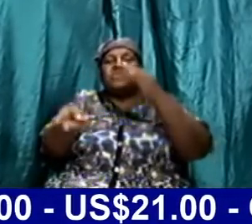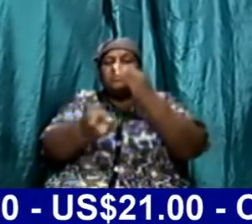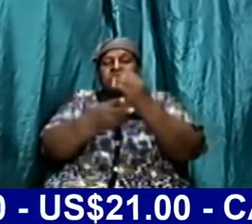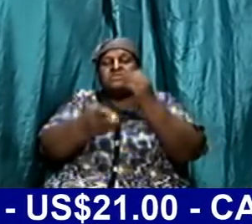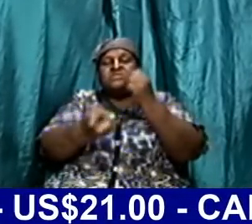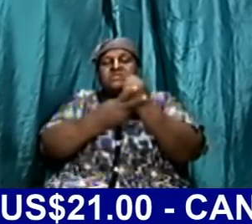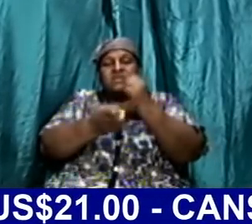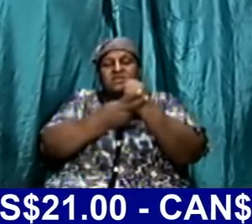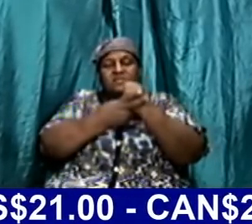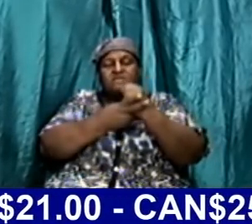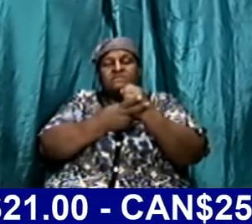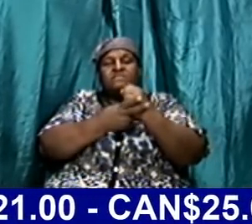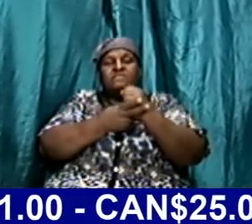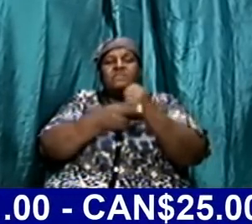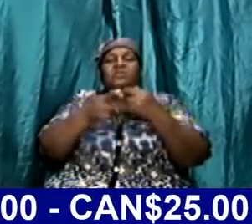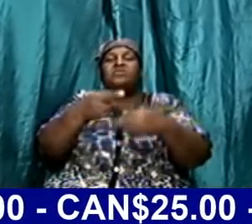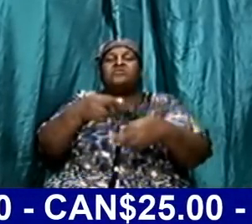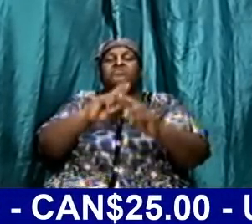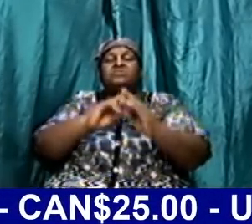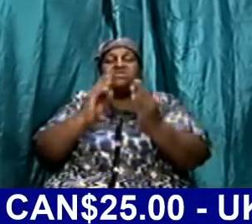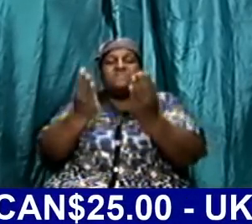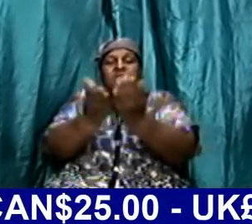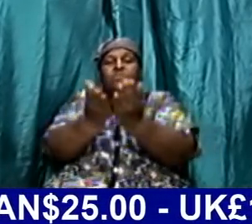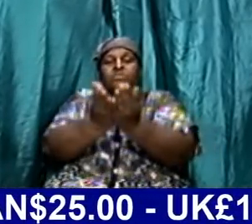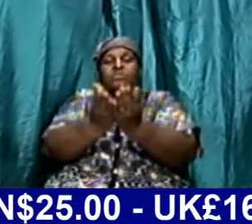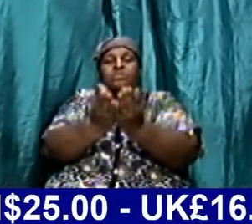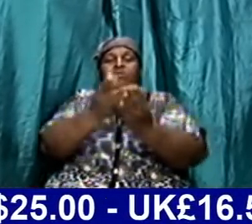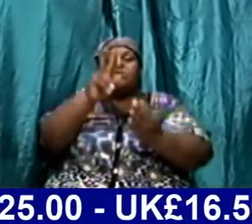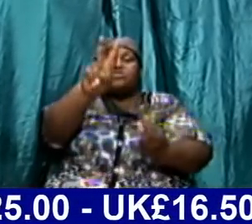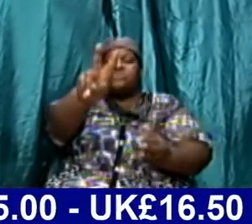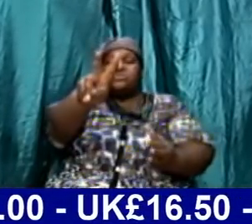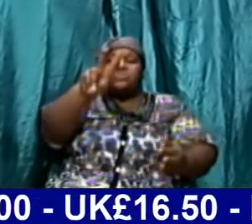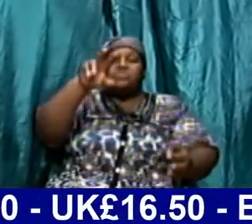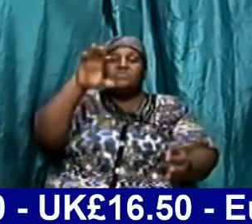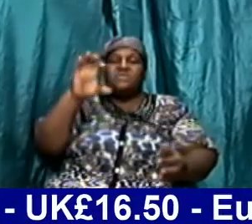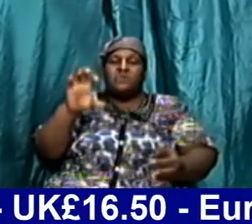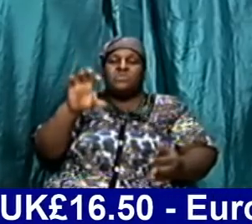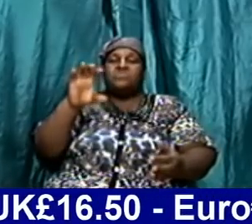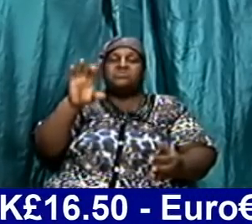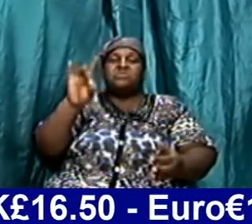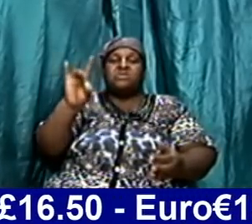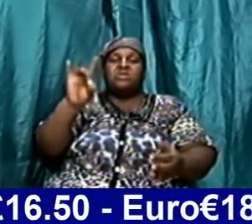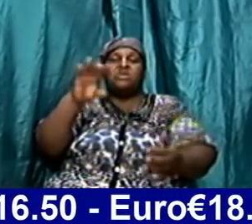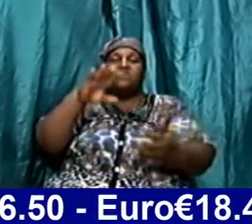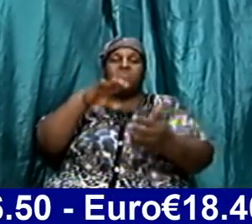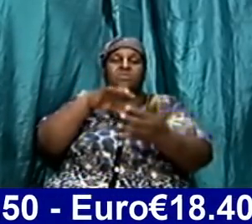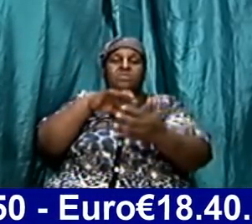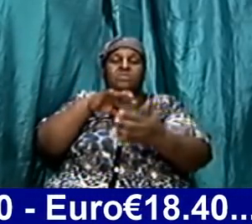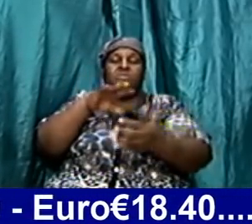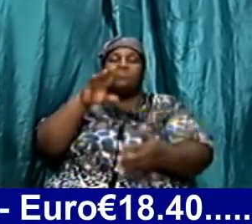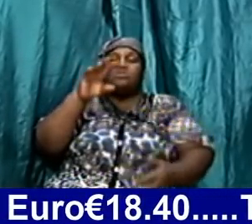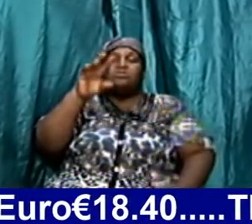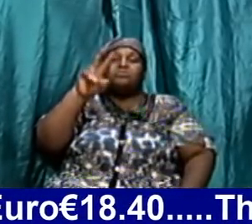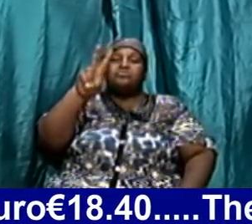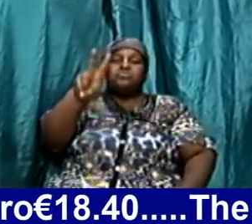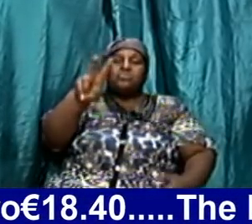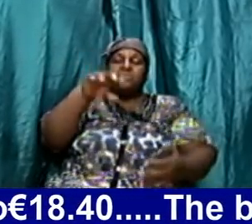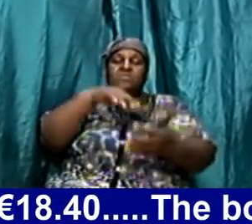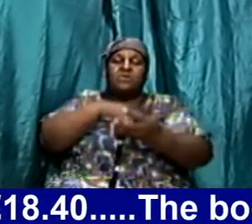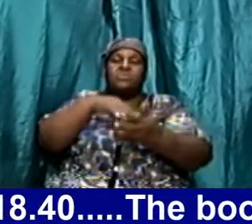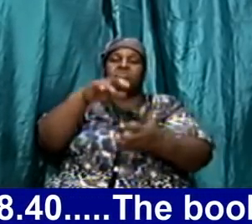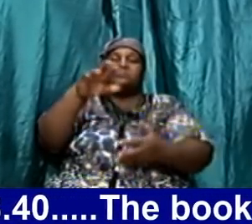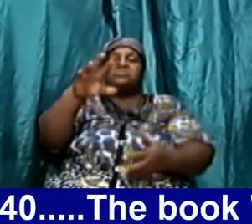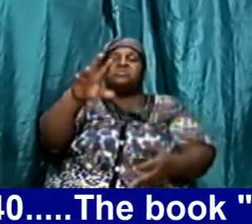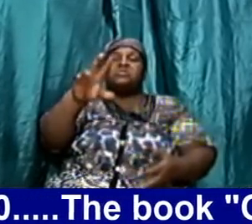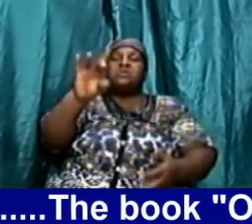a copy it's for two thousand eight hundred I think it is Jamaican dollars amen and I